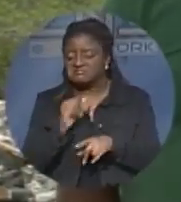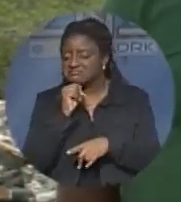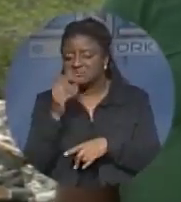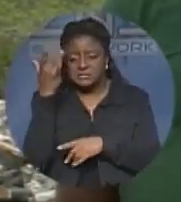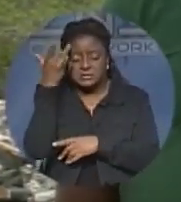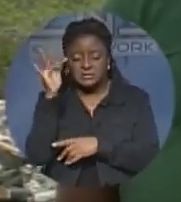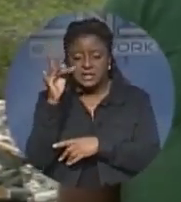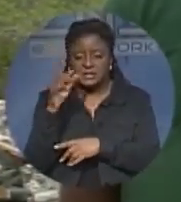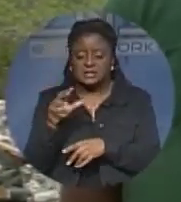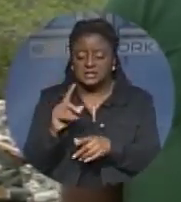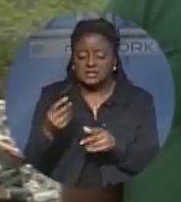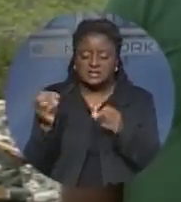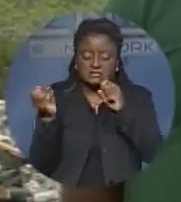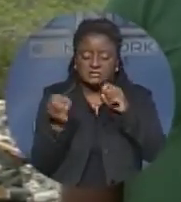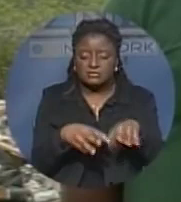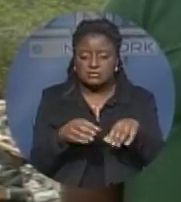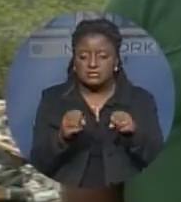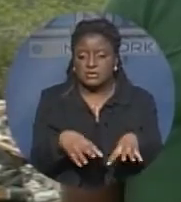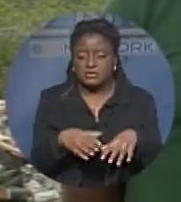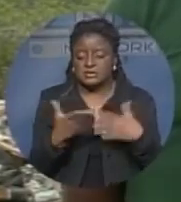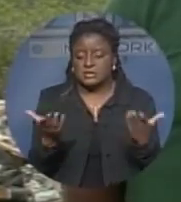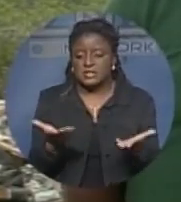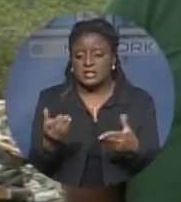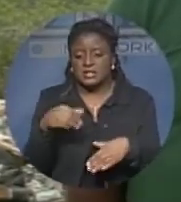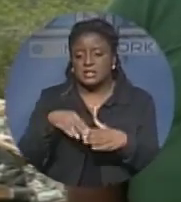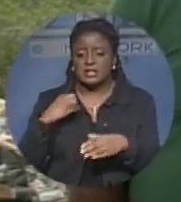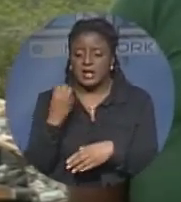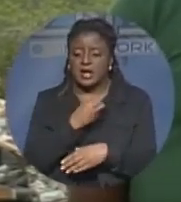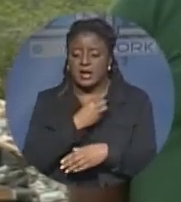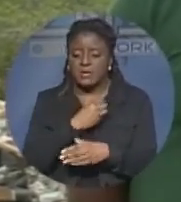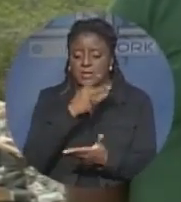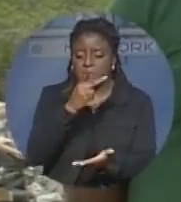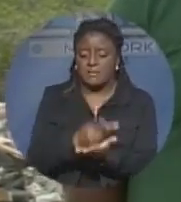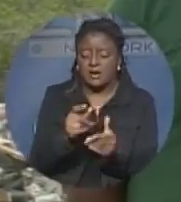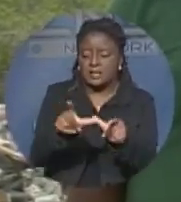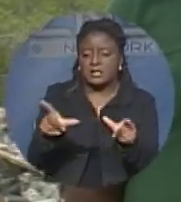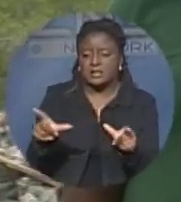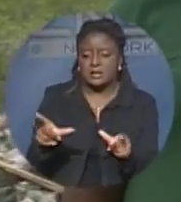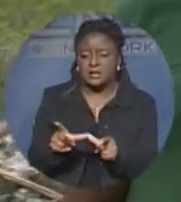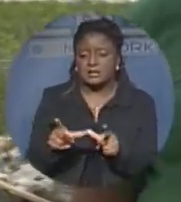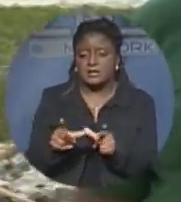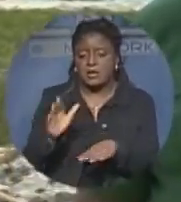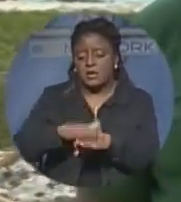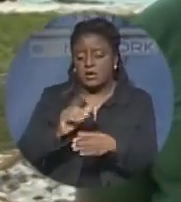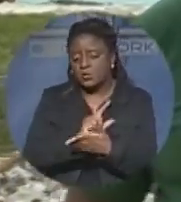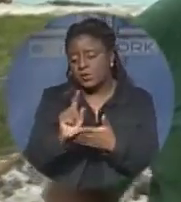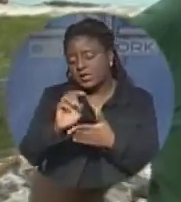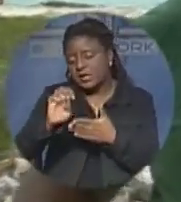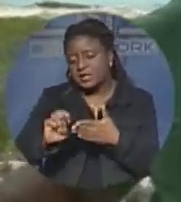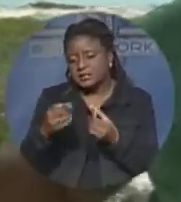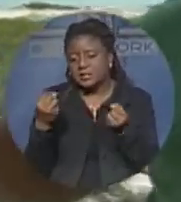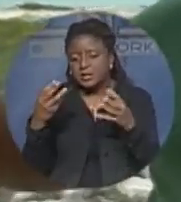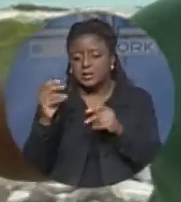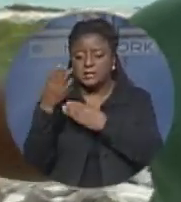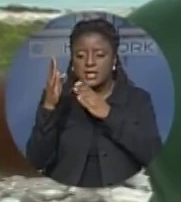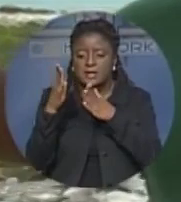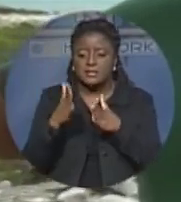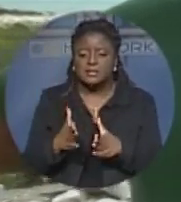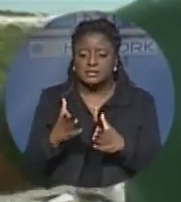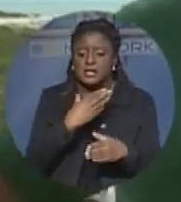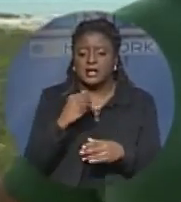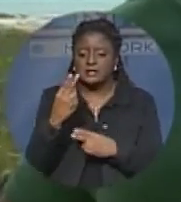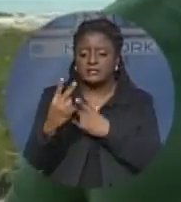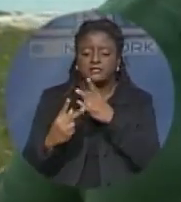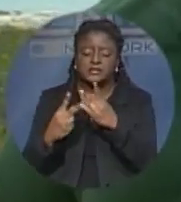in our parking lot, which every day has people. On weekends, there's so many Bahamians and visitors that come here, bring their kids